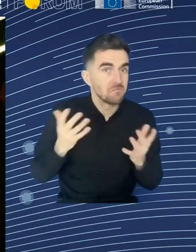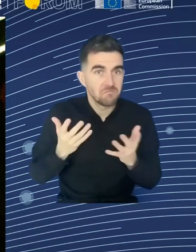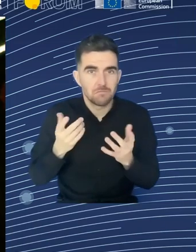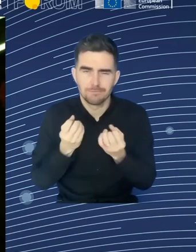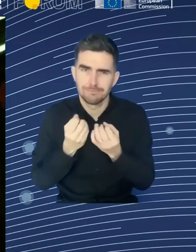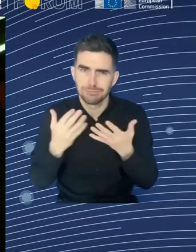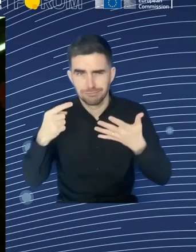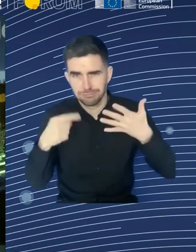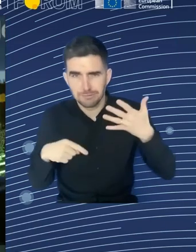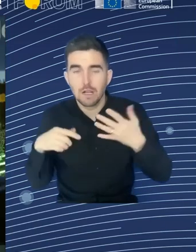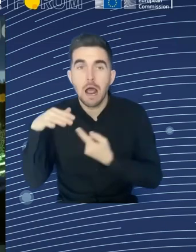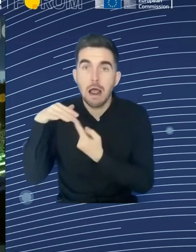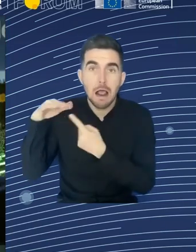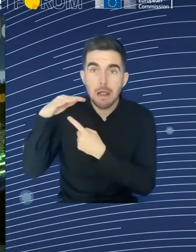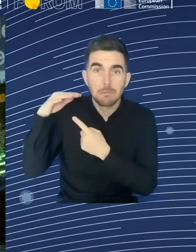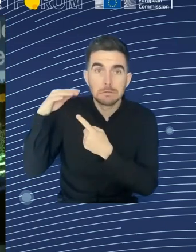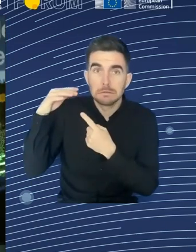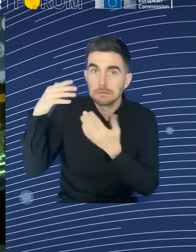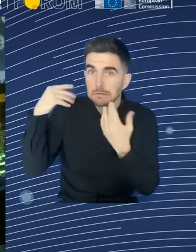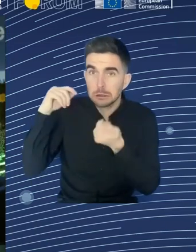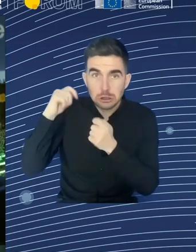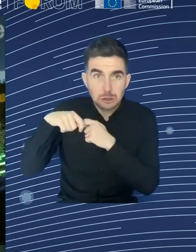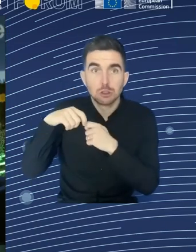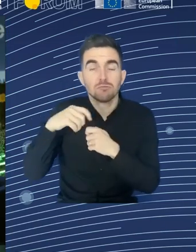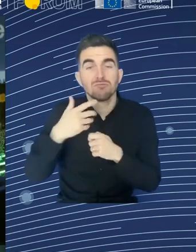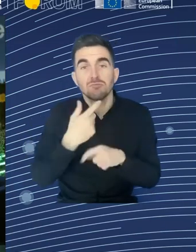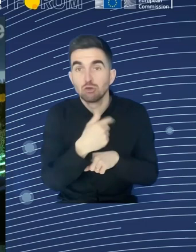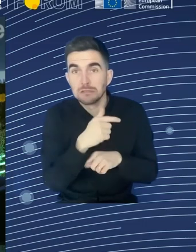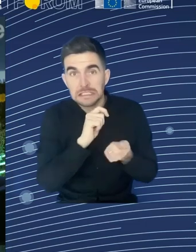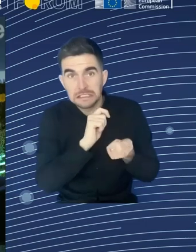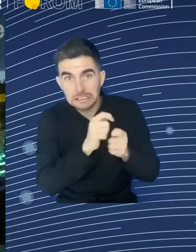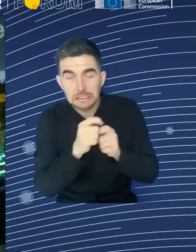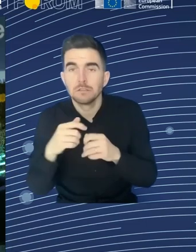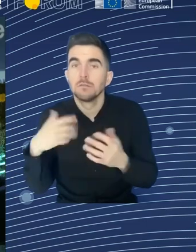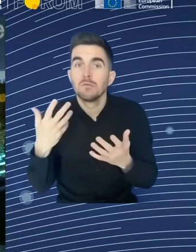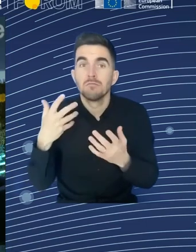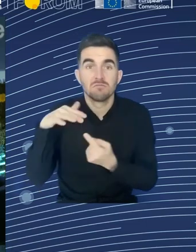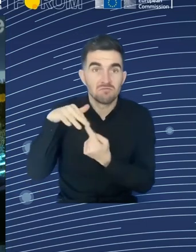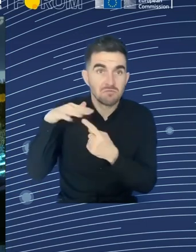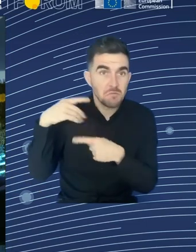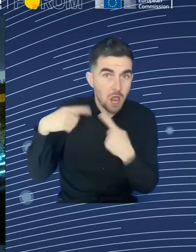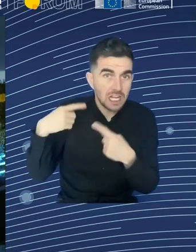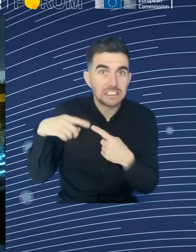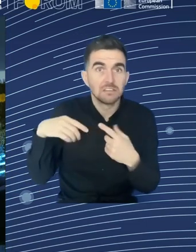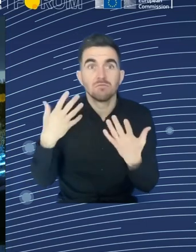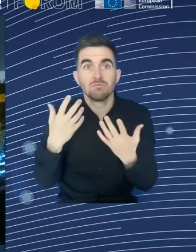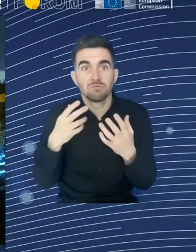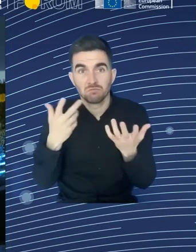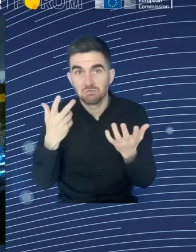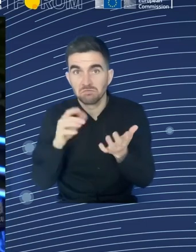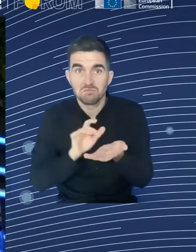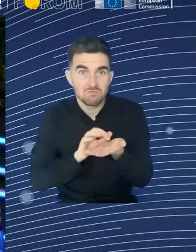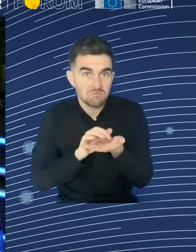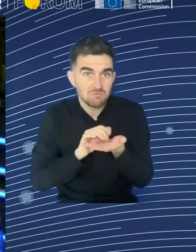I'm a demographer, so I would, of course, vote for the demographic change. But I think it is important to take all of them into account.